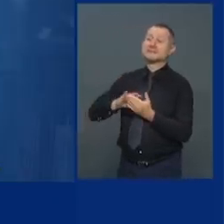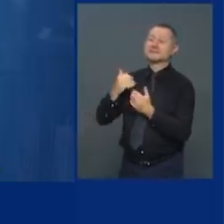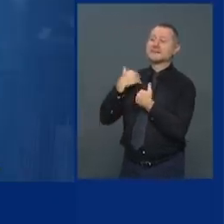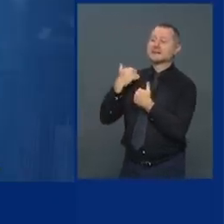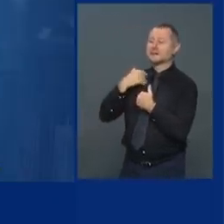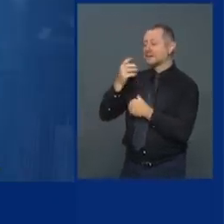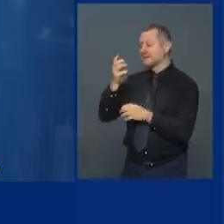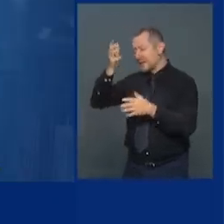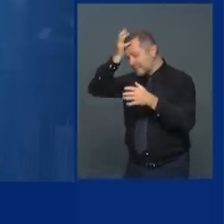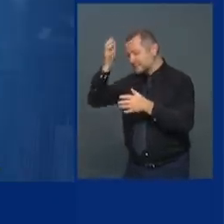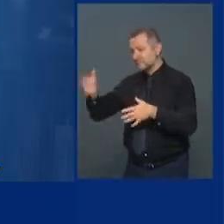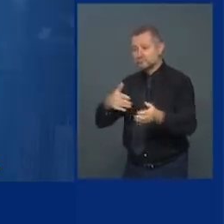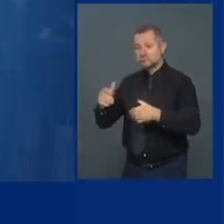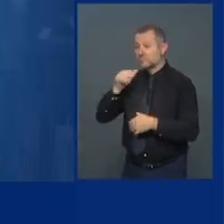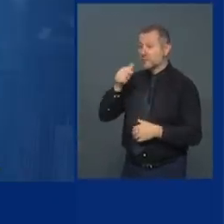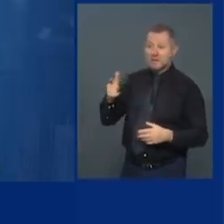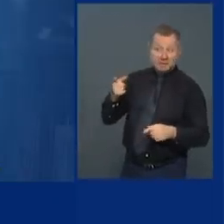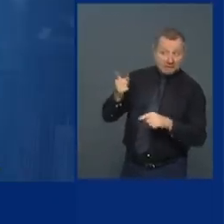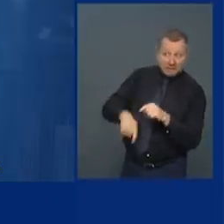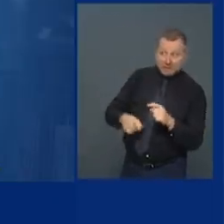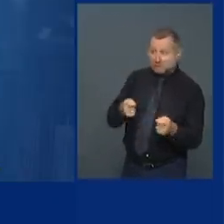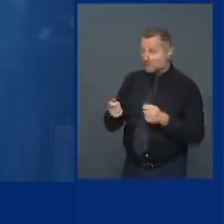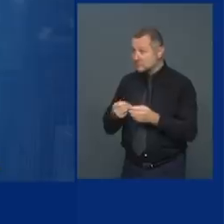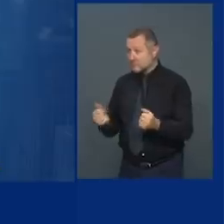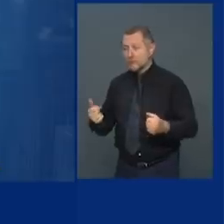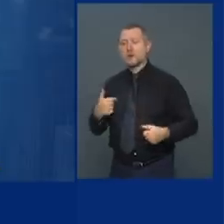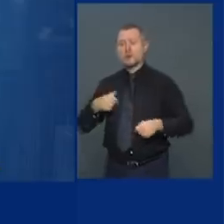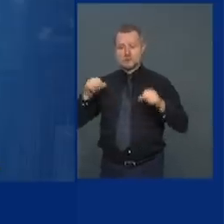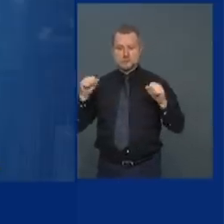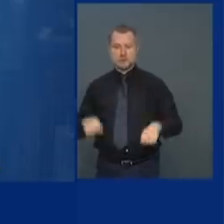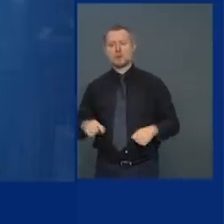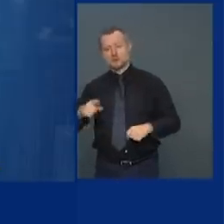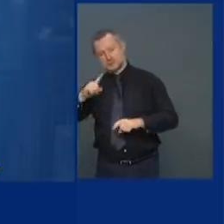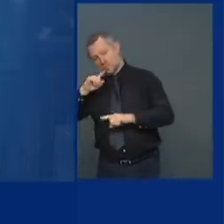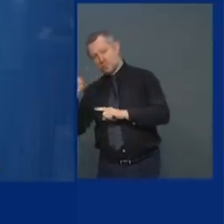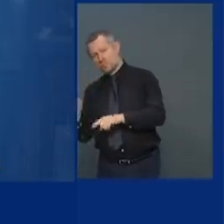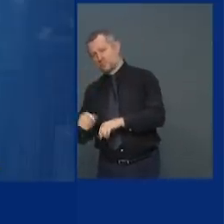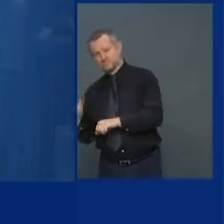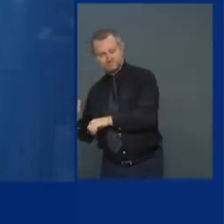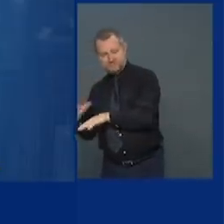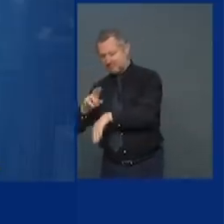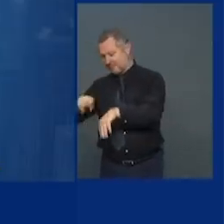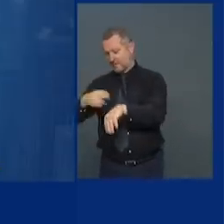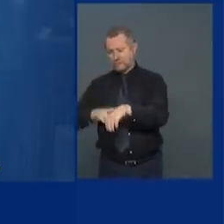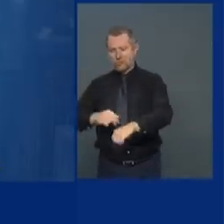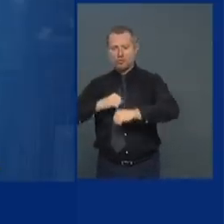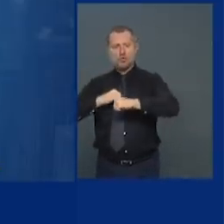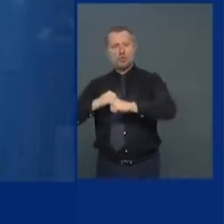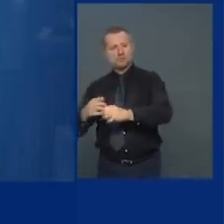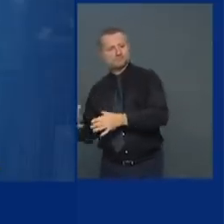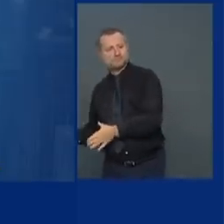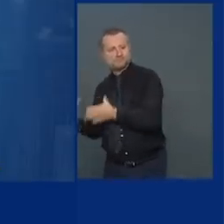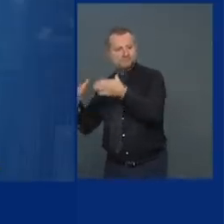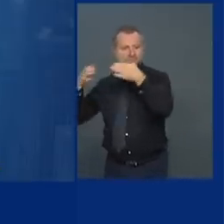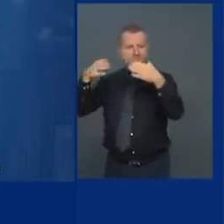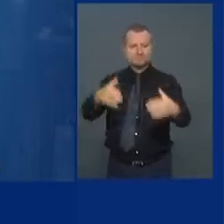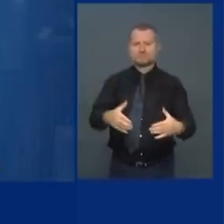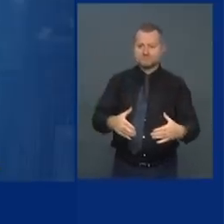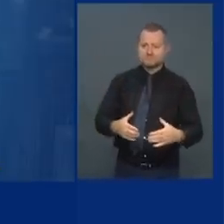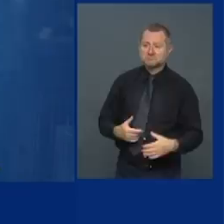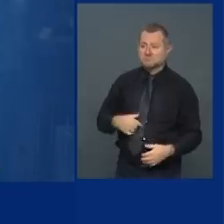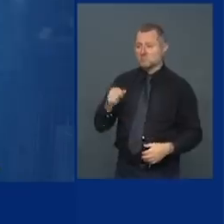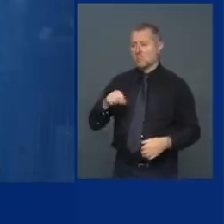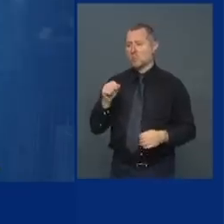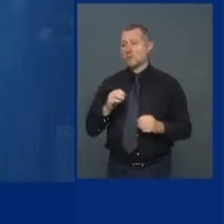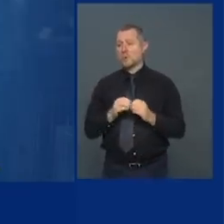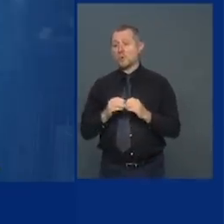for one reason or another I can deploy the National Guard will come in I understand there's a higher level because people are